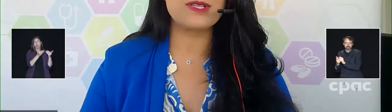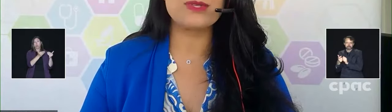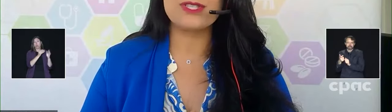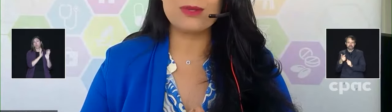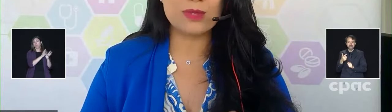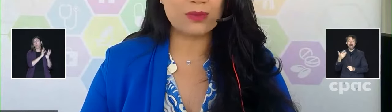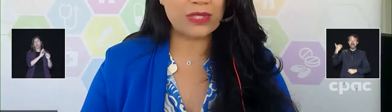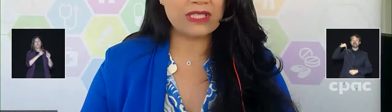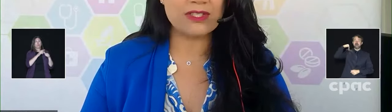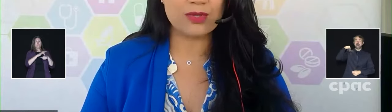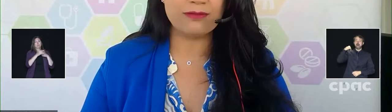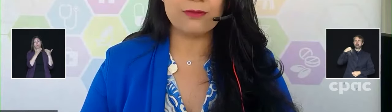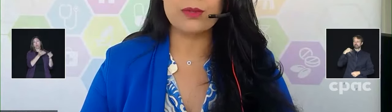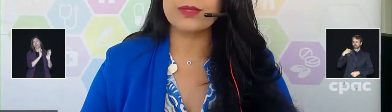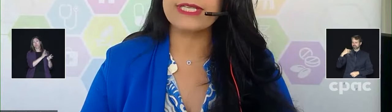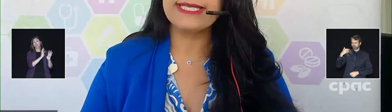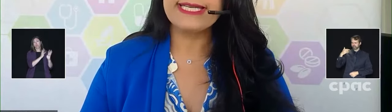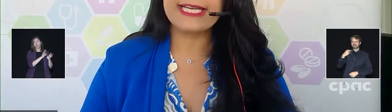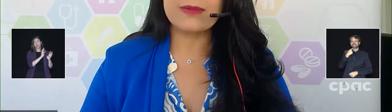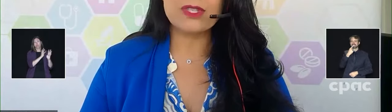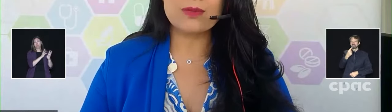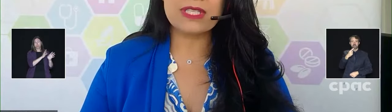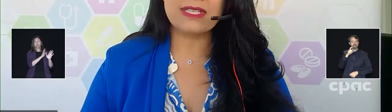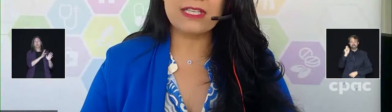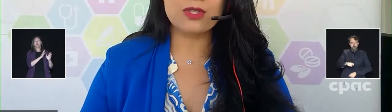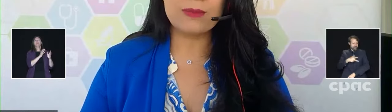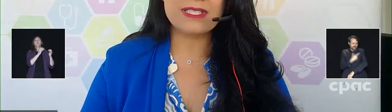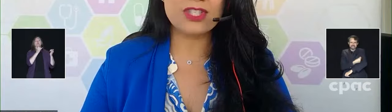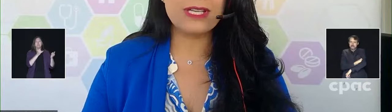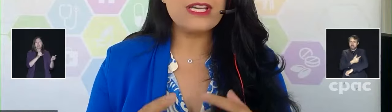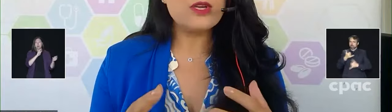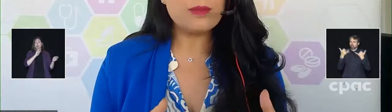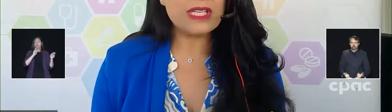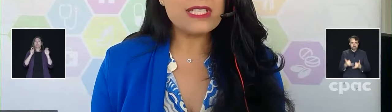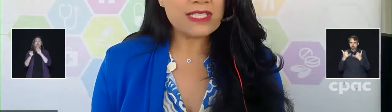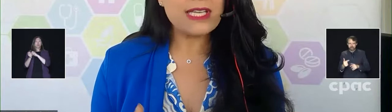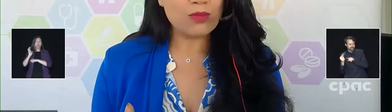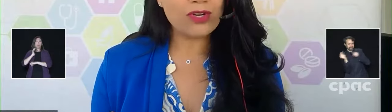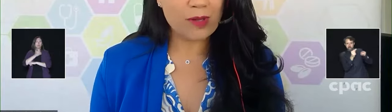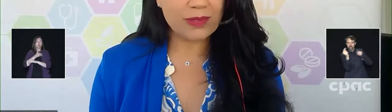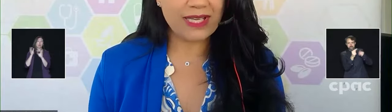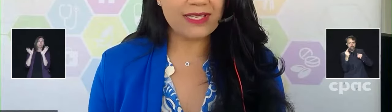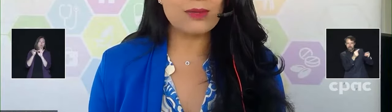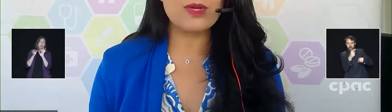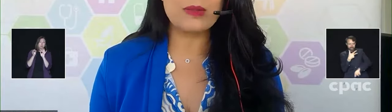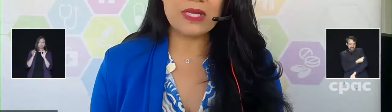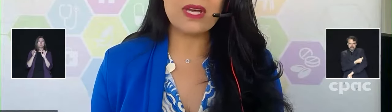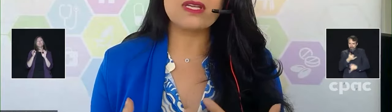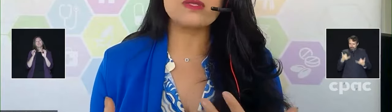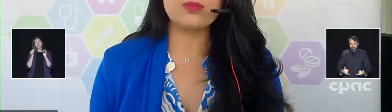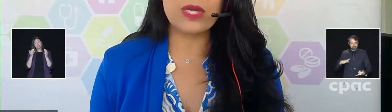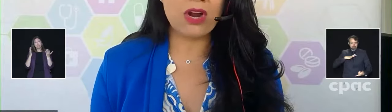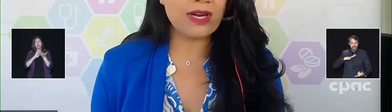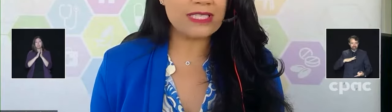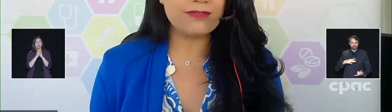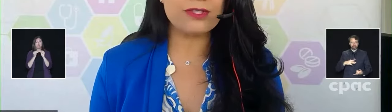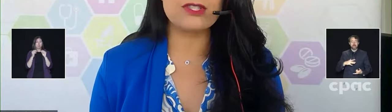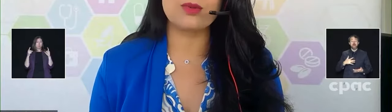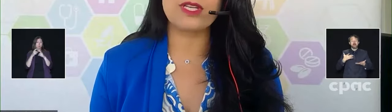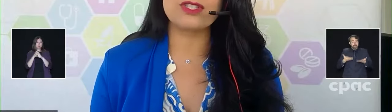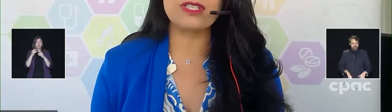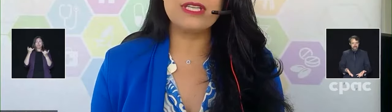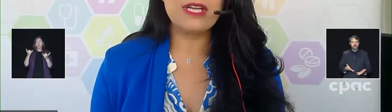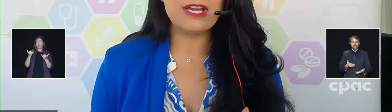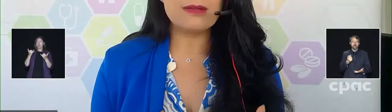vaccine that's available to you is really straightforward in terms of that additional messaging. But it does get more complicated, right? Because we are in a